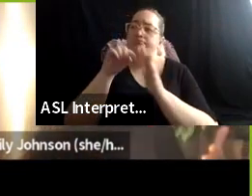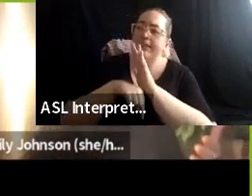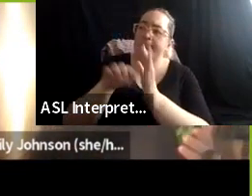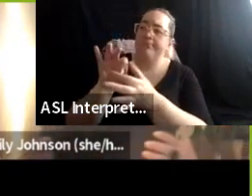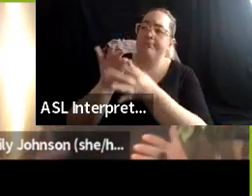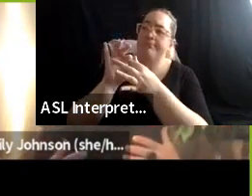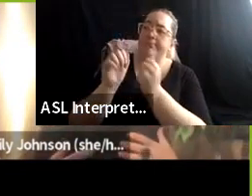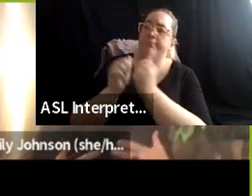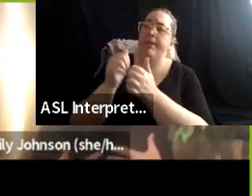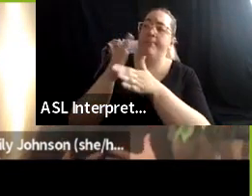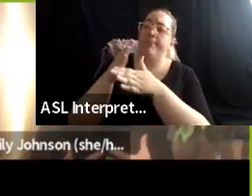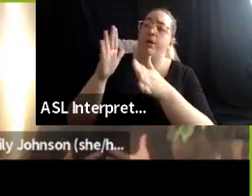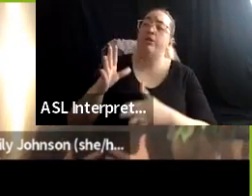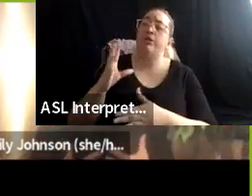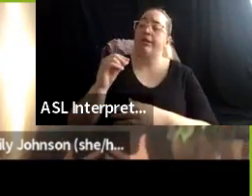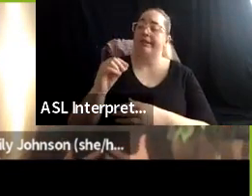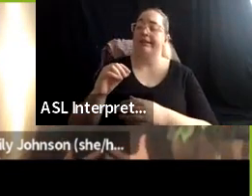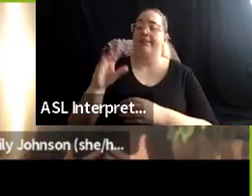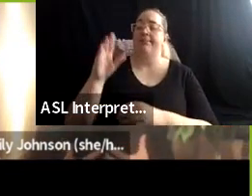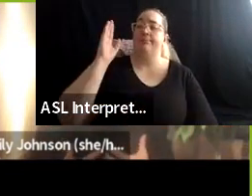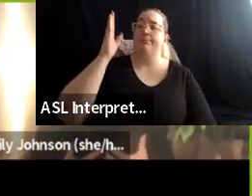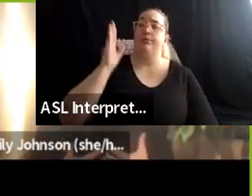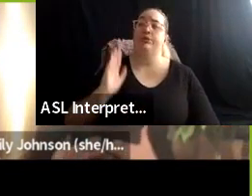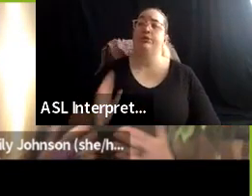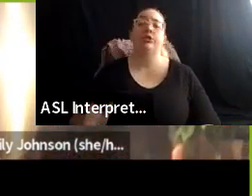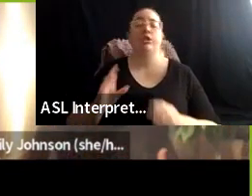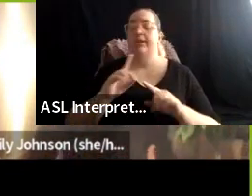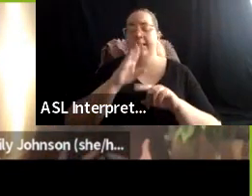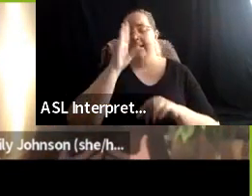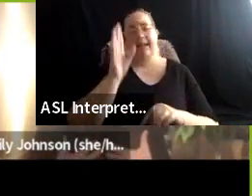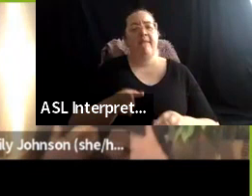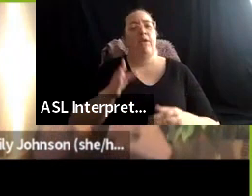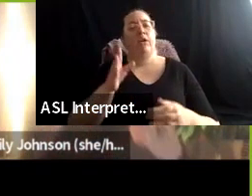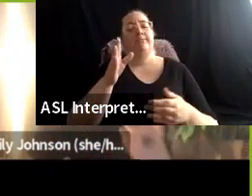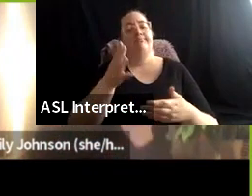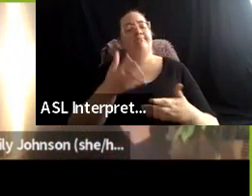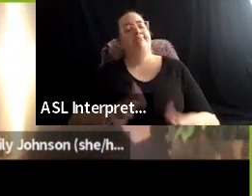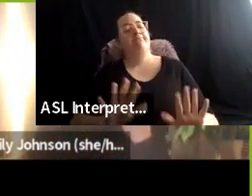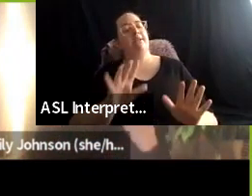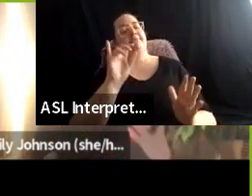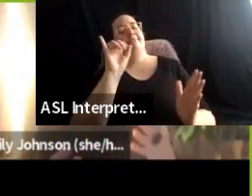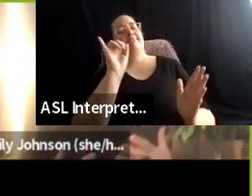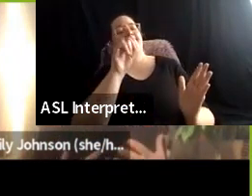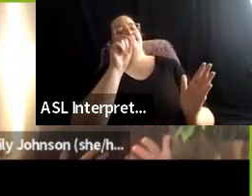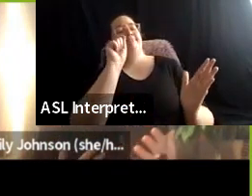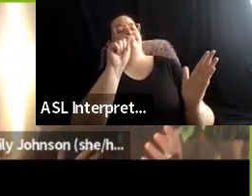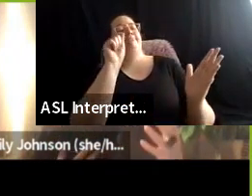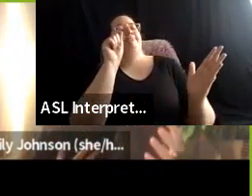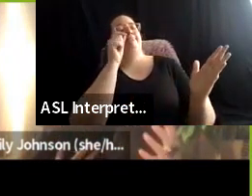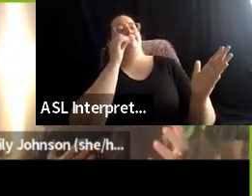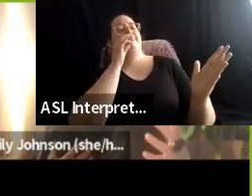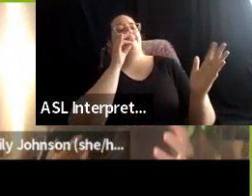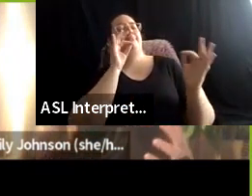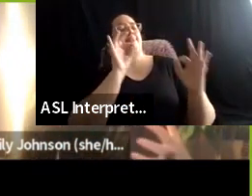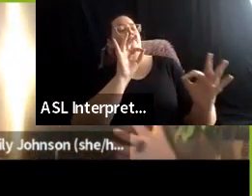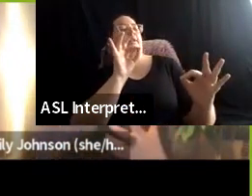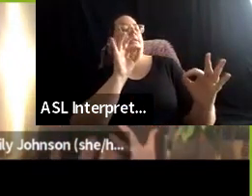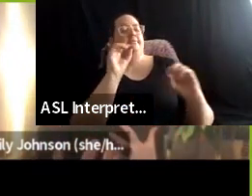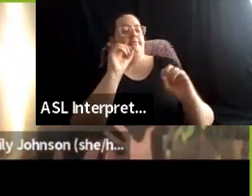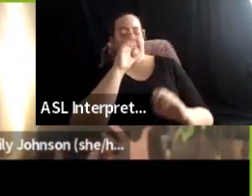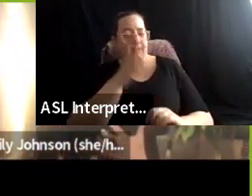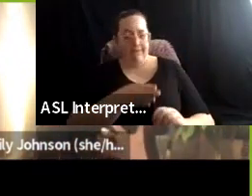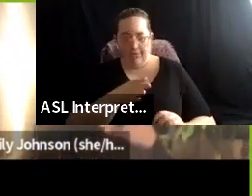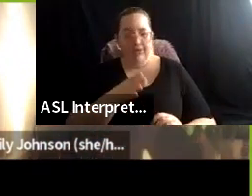and it's never done, um, so even present, so, um, presenting partners who sign on to the decolonization rider, it's almost like,